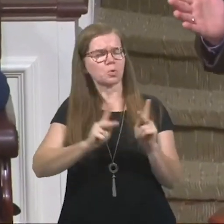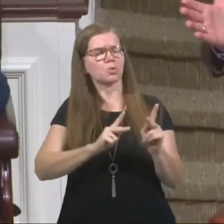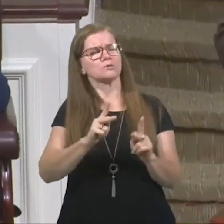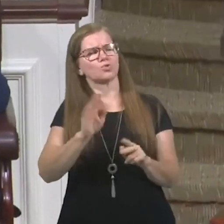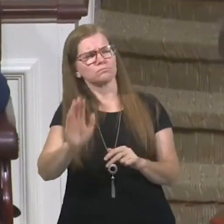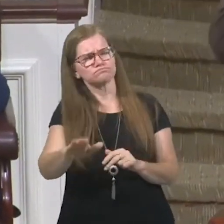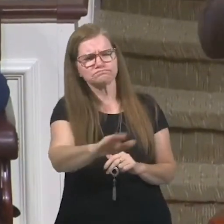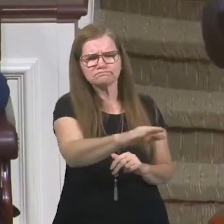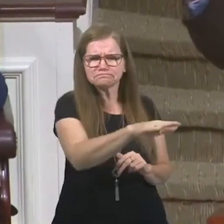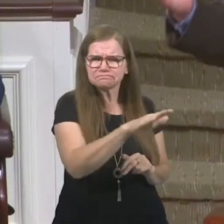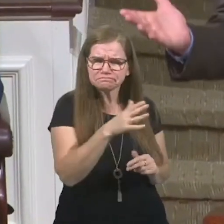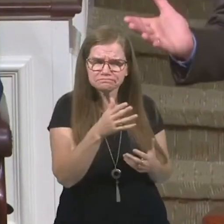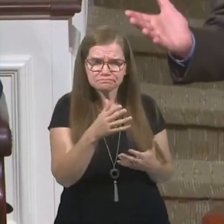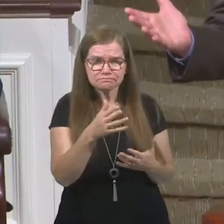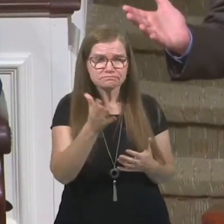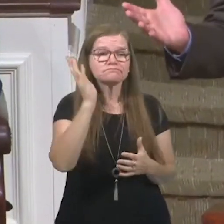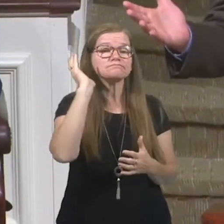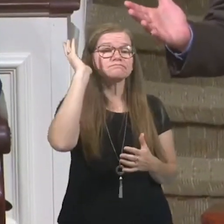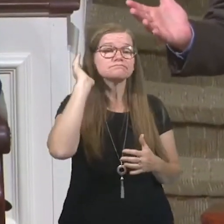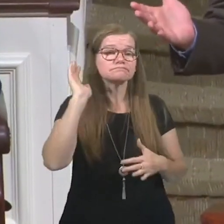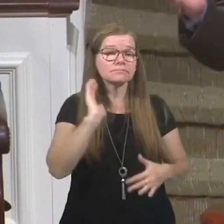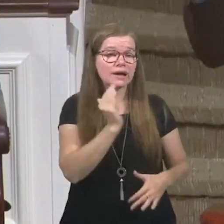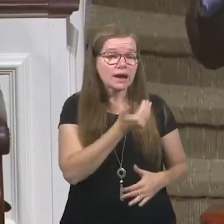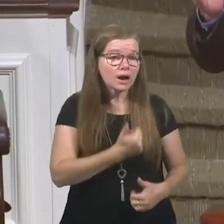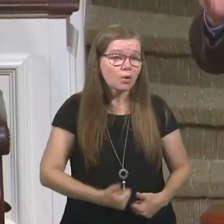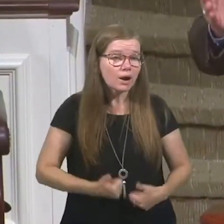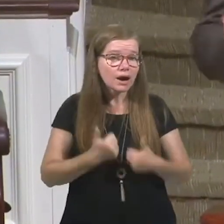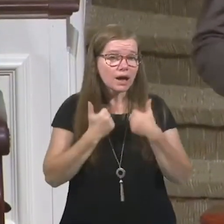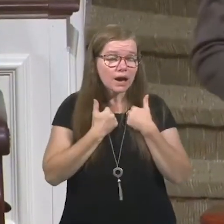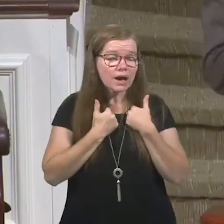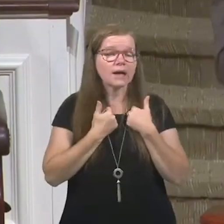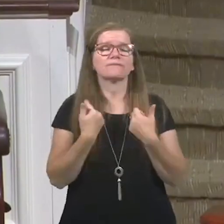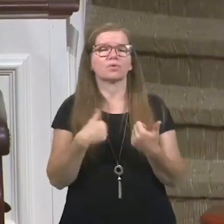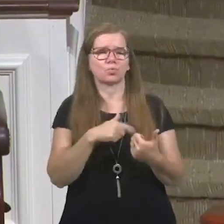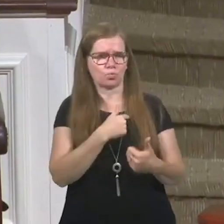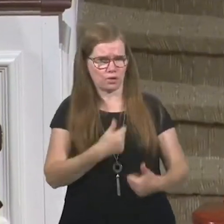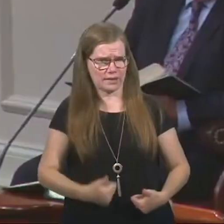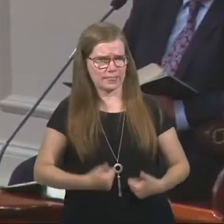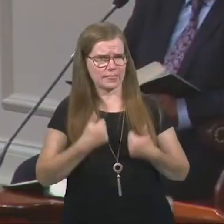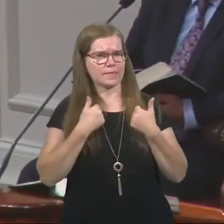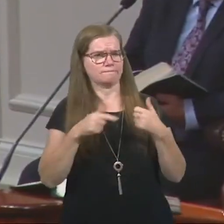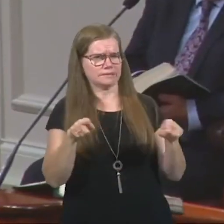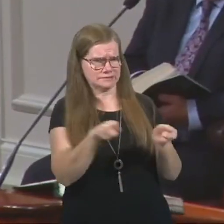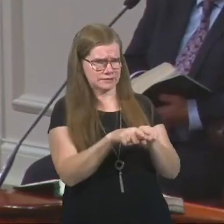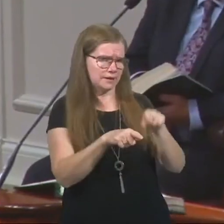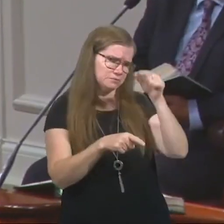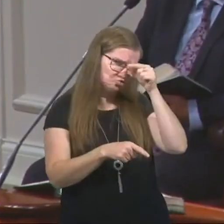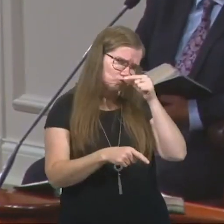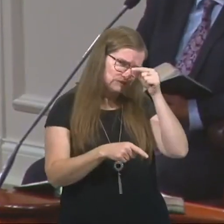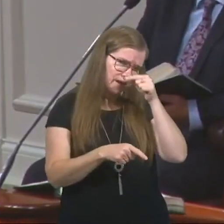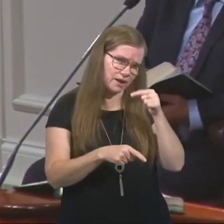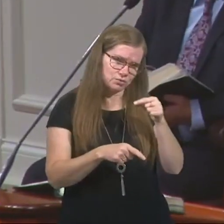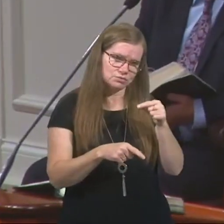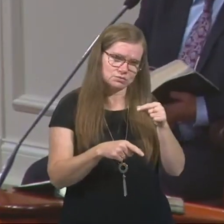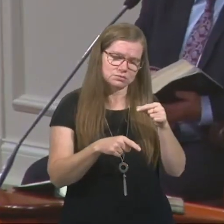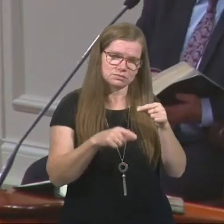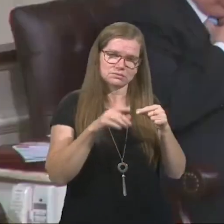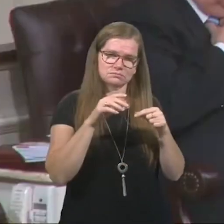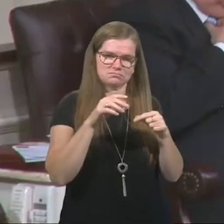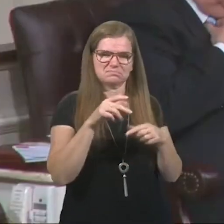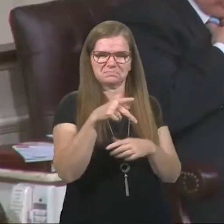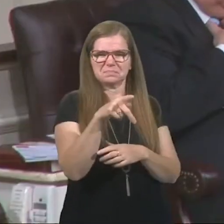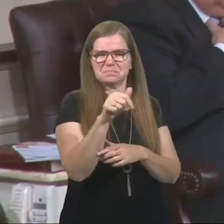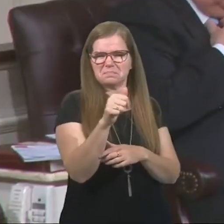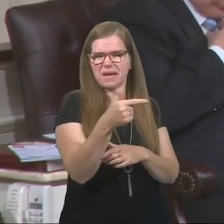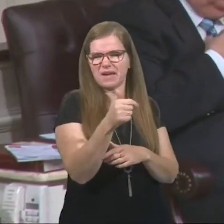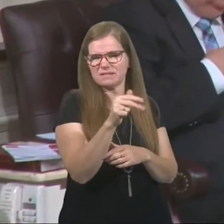the way we used to live, we lived like Gentiles live. And basically, he's thinking of pagans